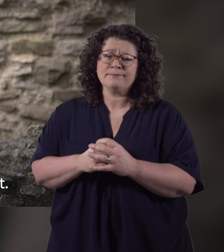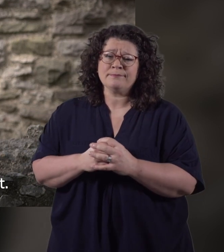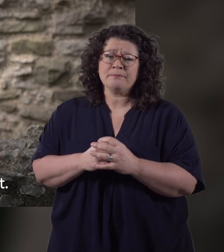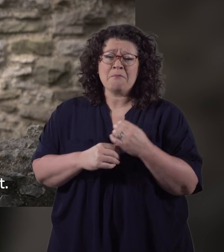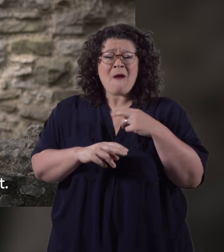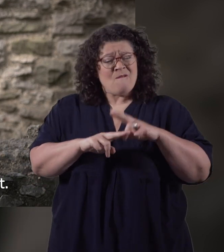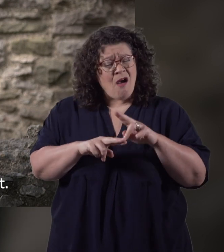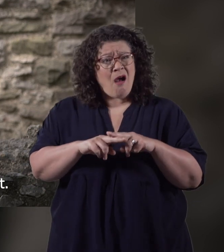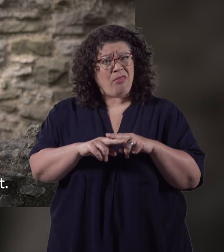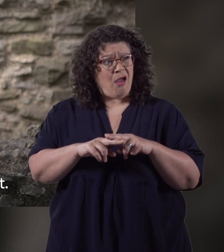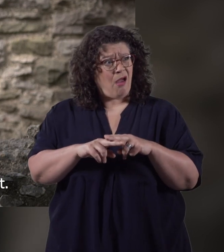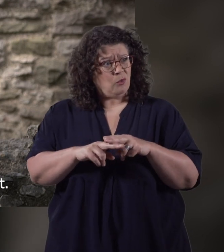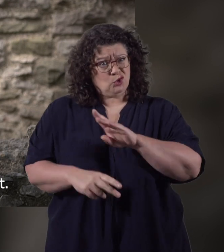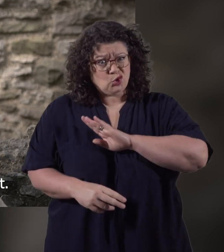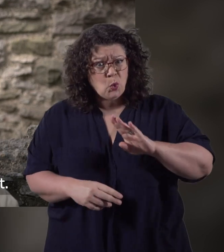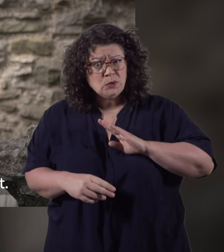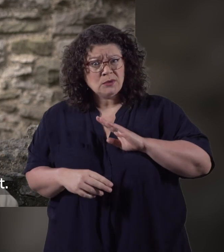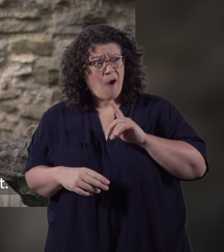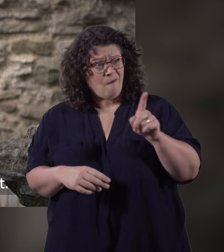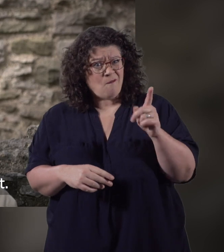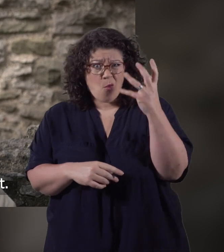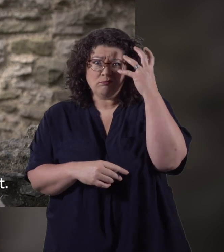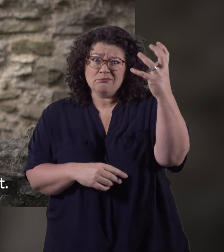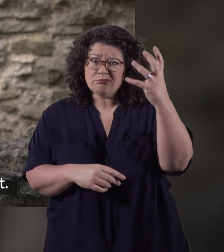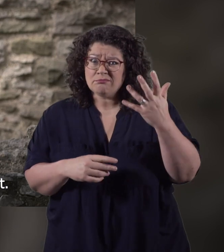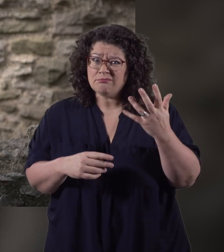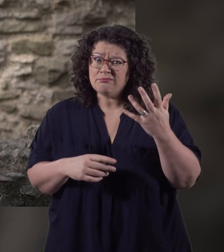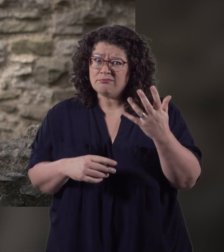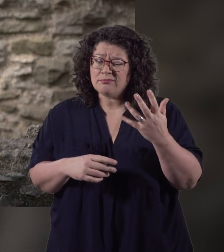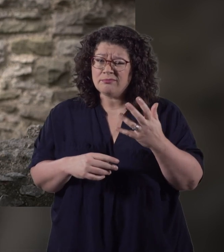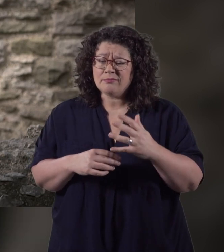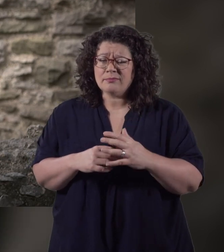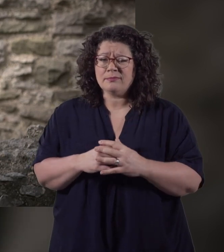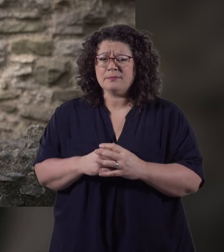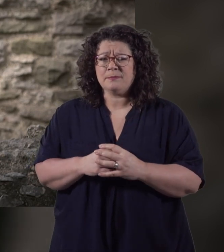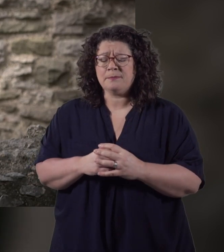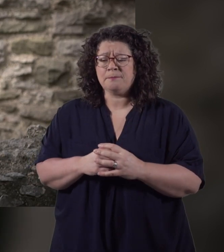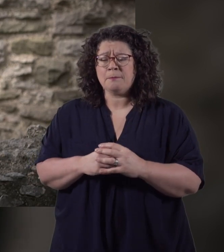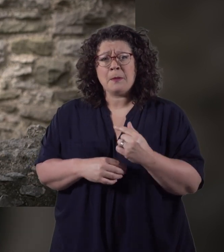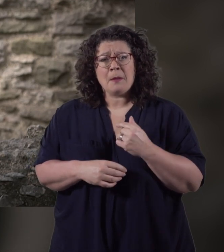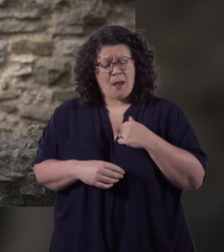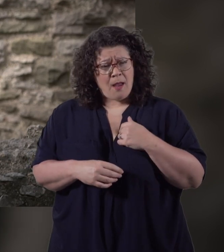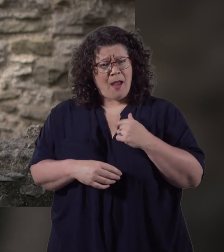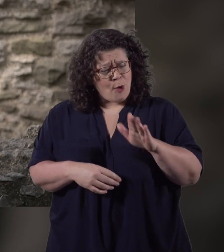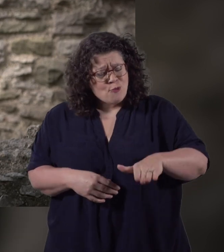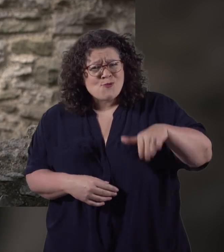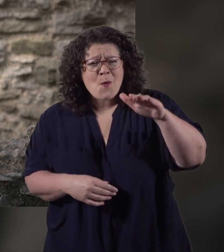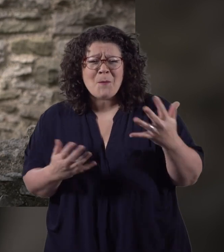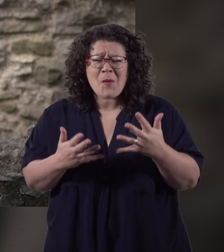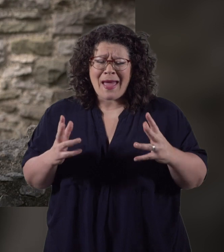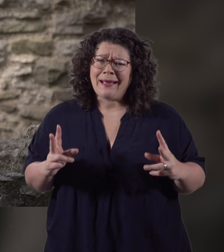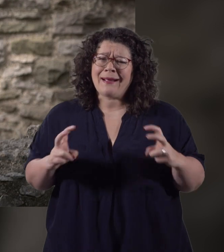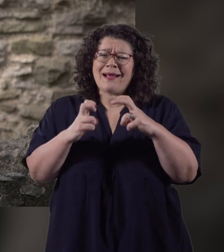My father was even a soldier for the crown at one point. The home I grew up in,